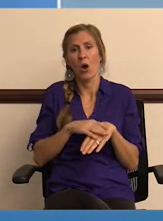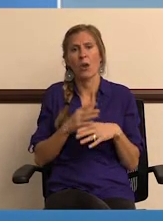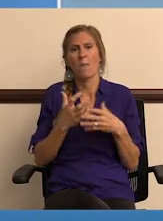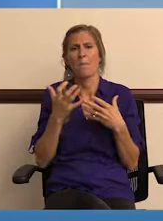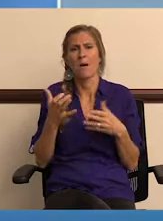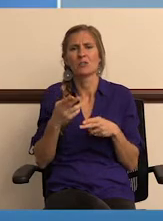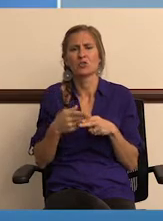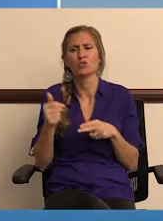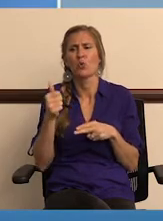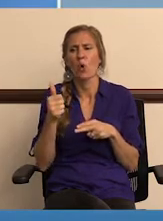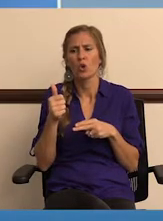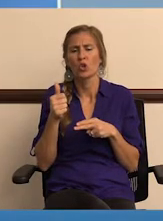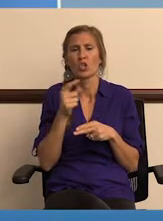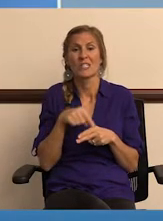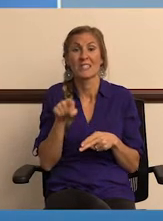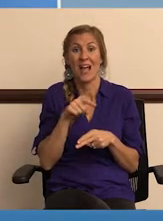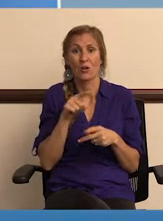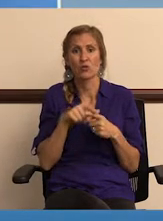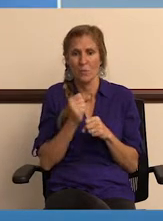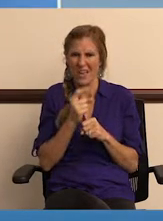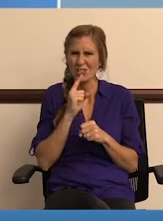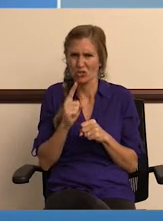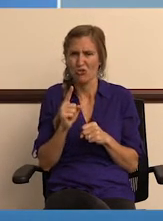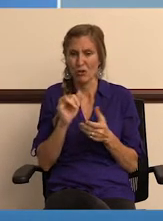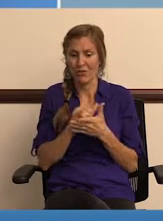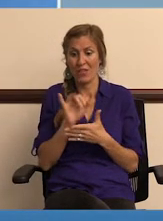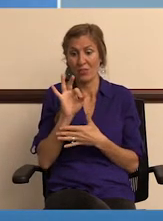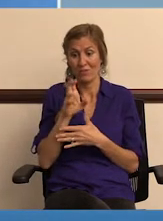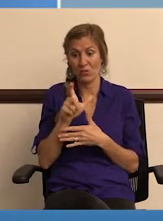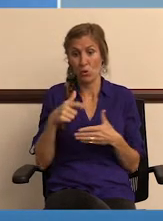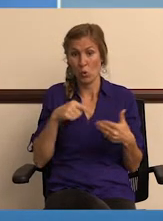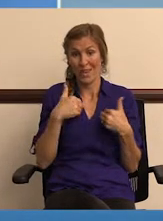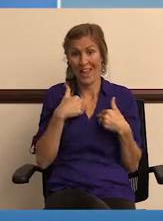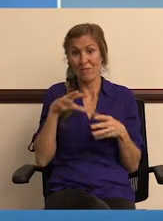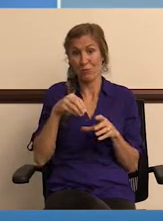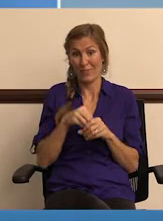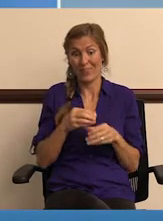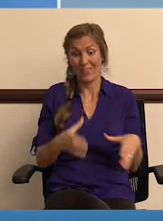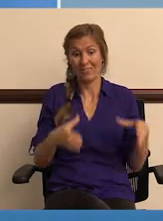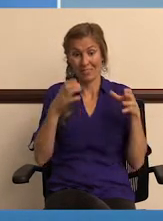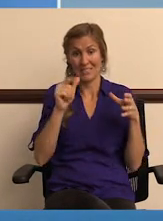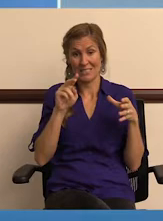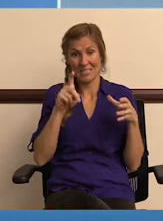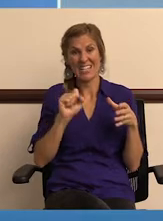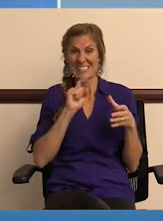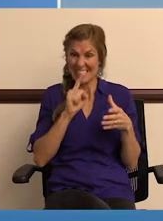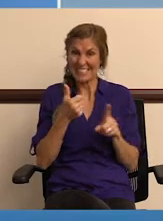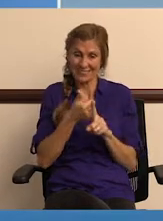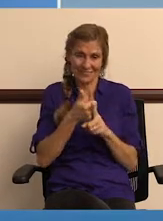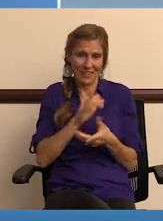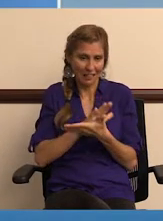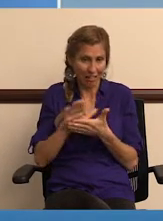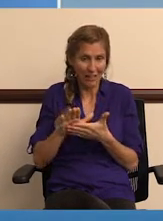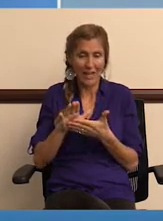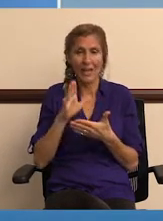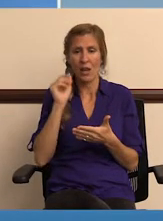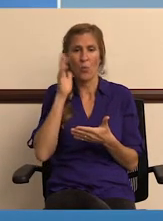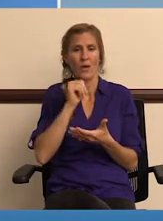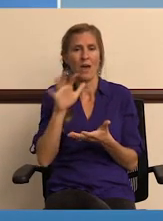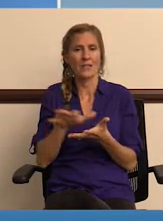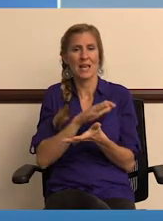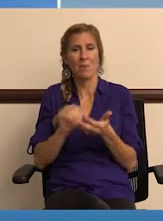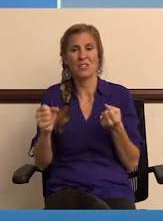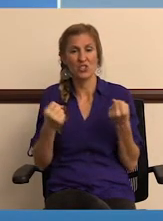you know, much shorter cycle to ensure that the fuel that we have within the tanks is clean.